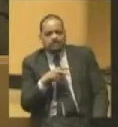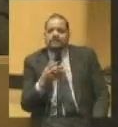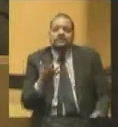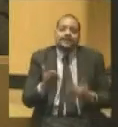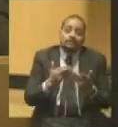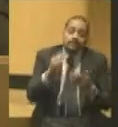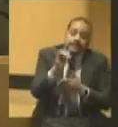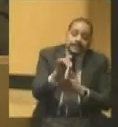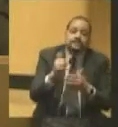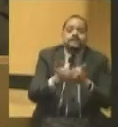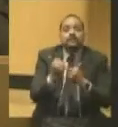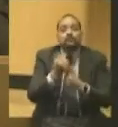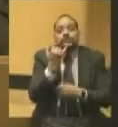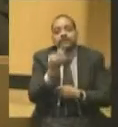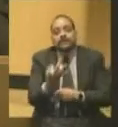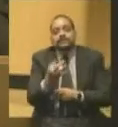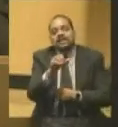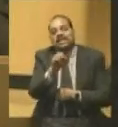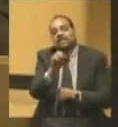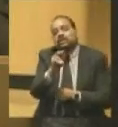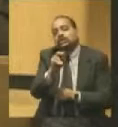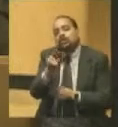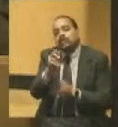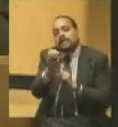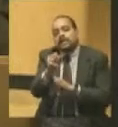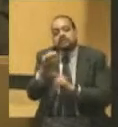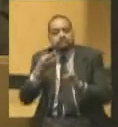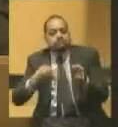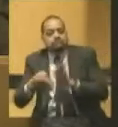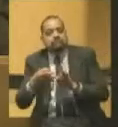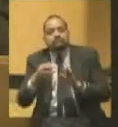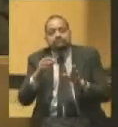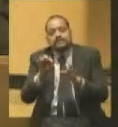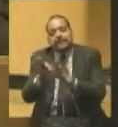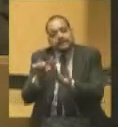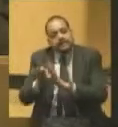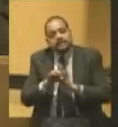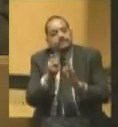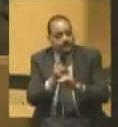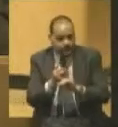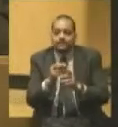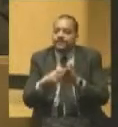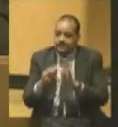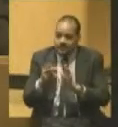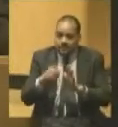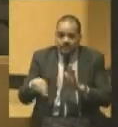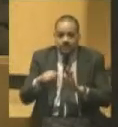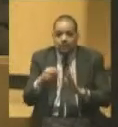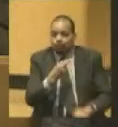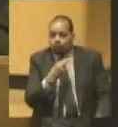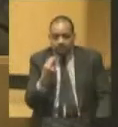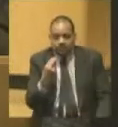Under these peculiar circumstances, they run the risk of being made into what the